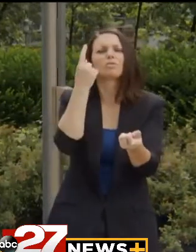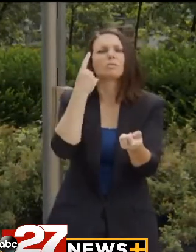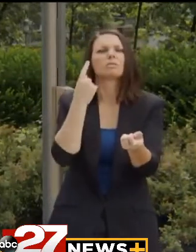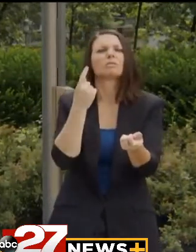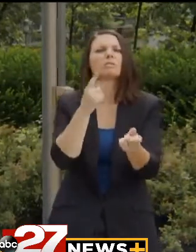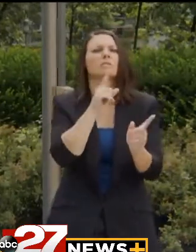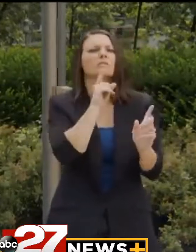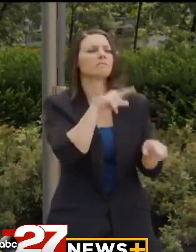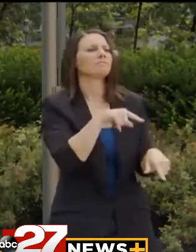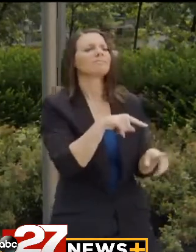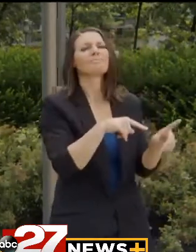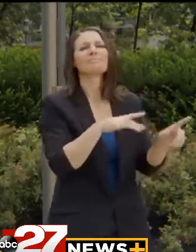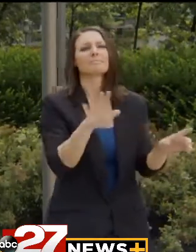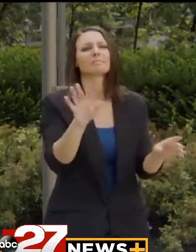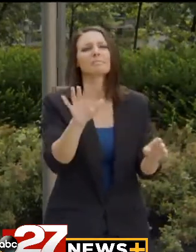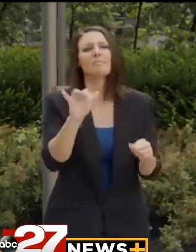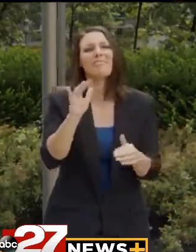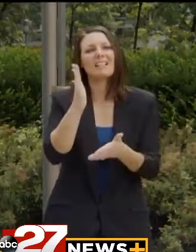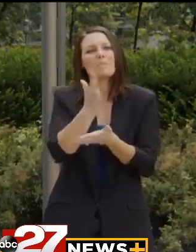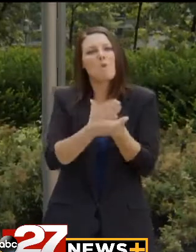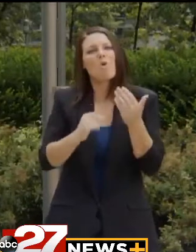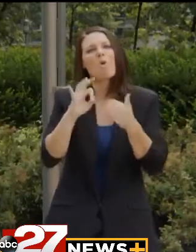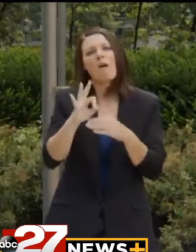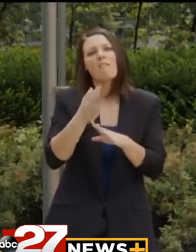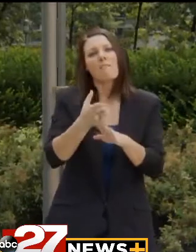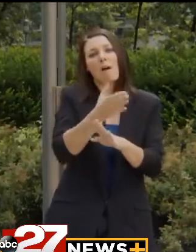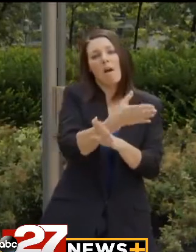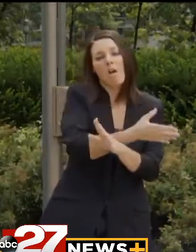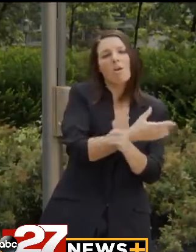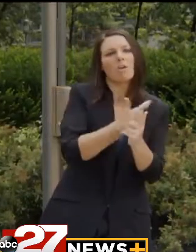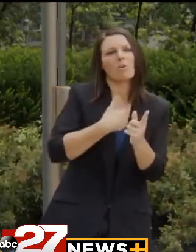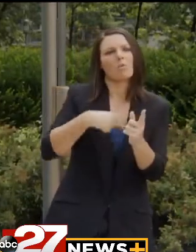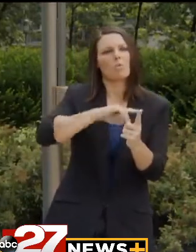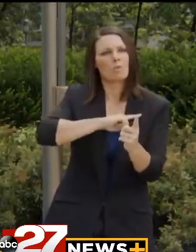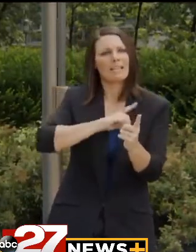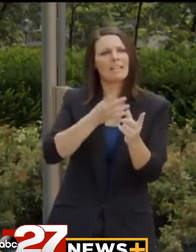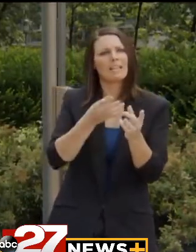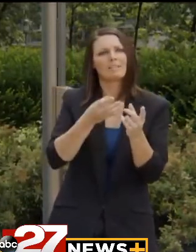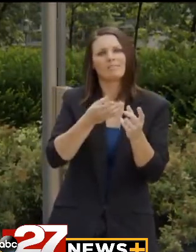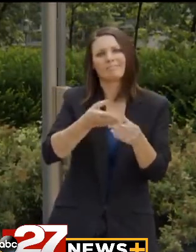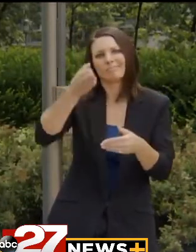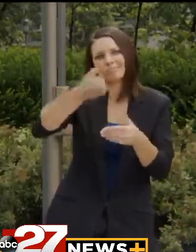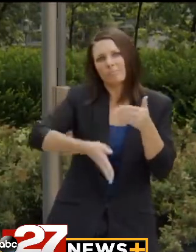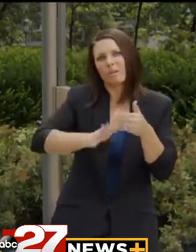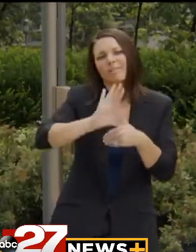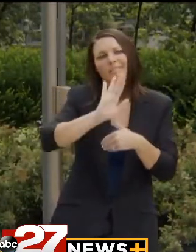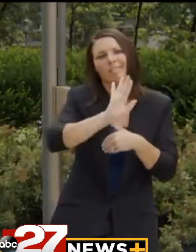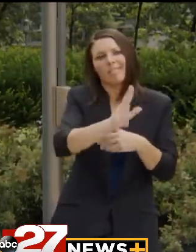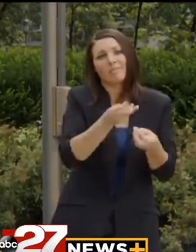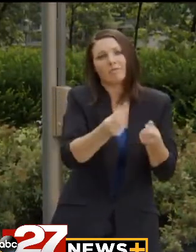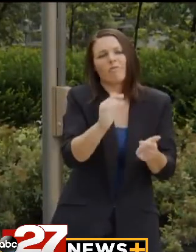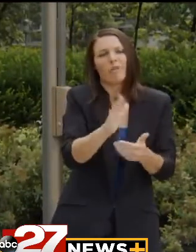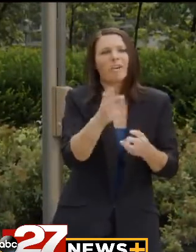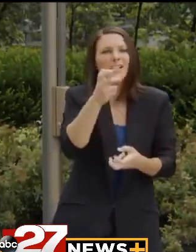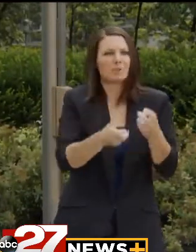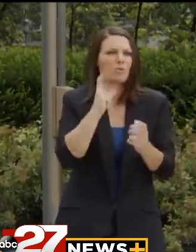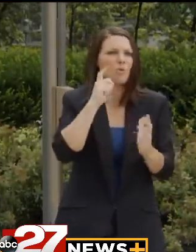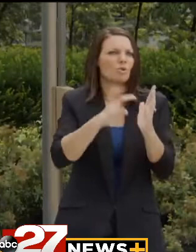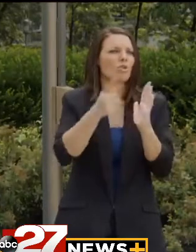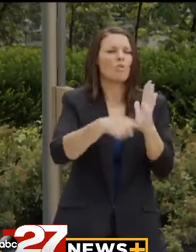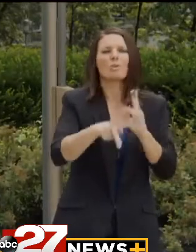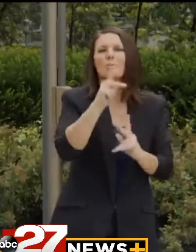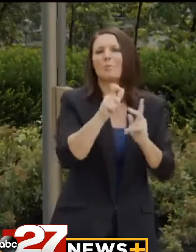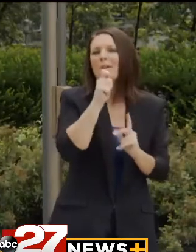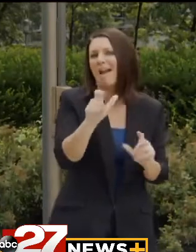ring a bell with you? That's part of the backlog that we adjudicated. We adjudicated those claims and found that those individuals were not